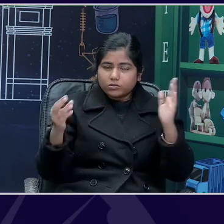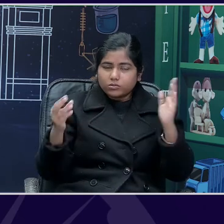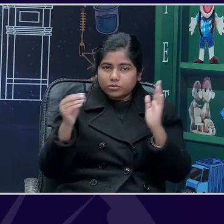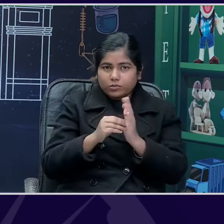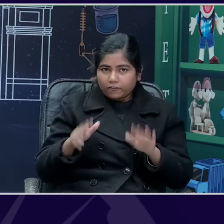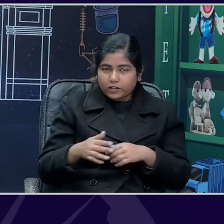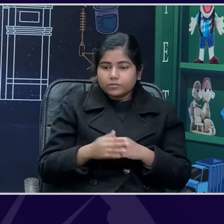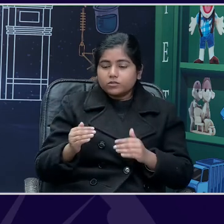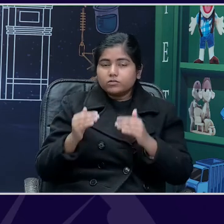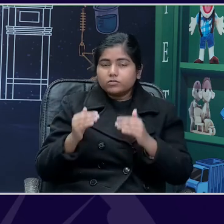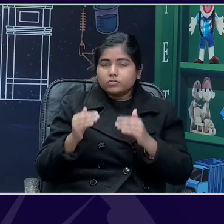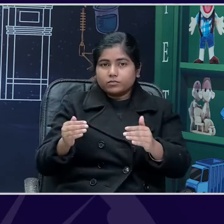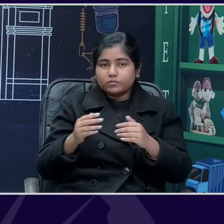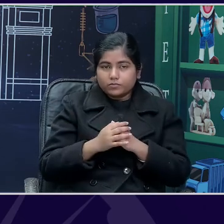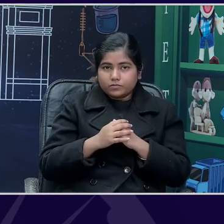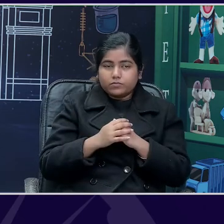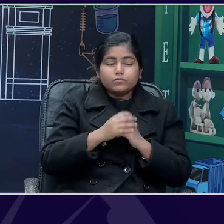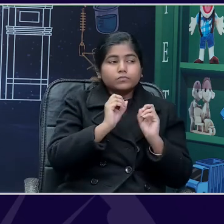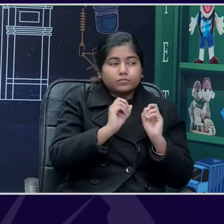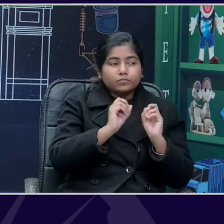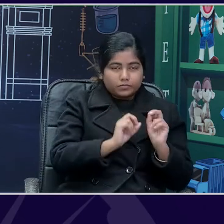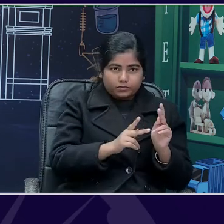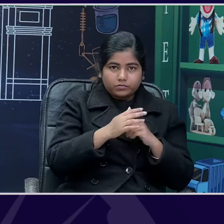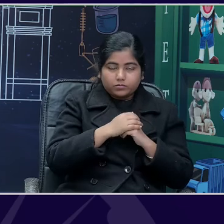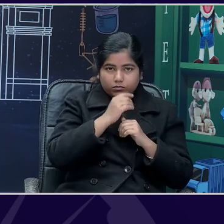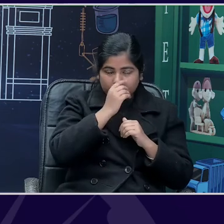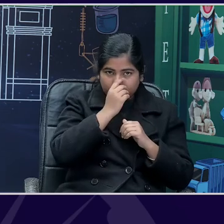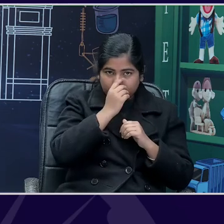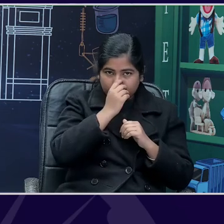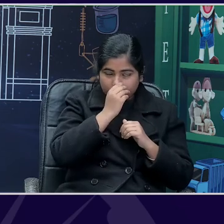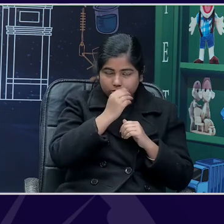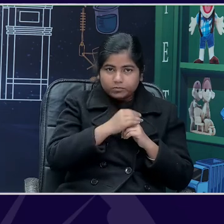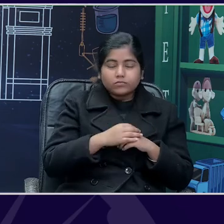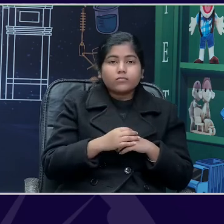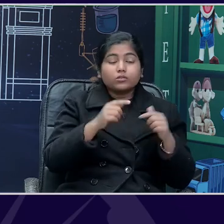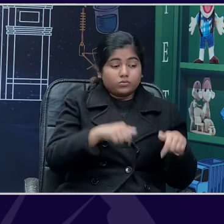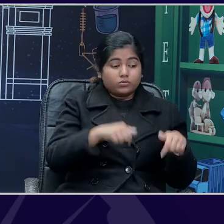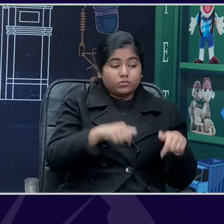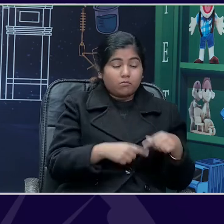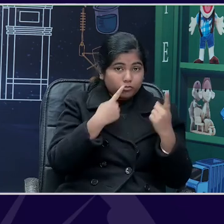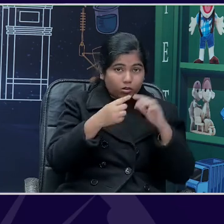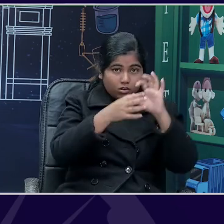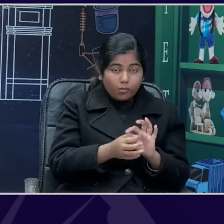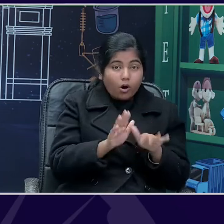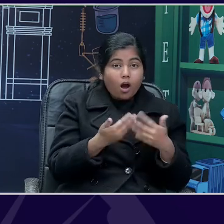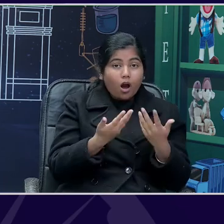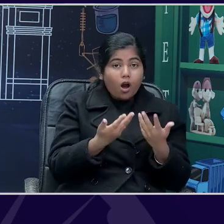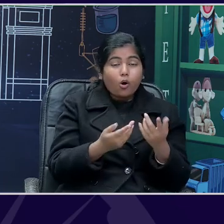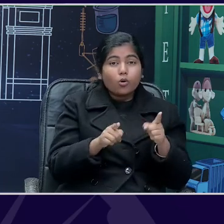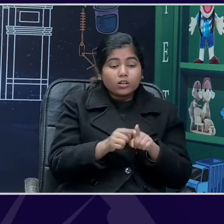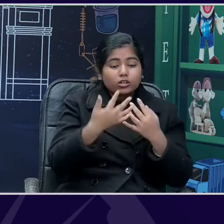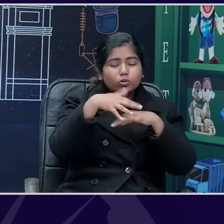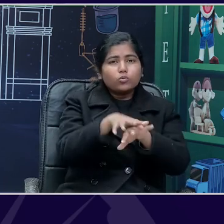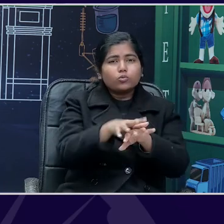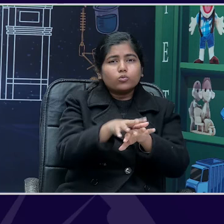So, let's move, ma'am. All right. So, we've been talking about how it has to be an